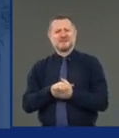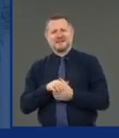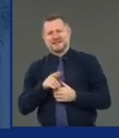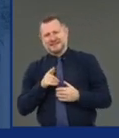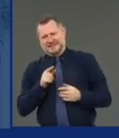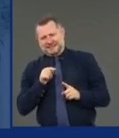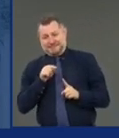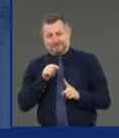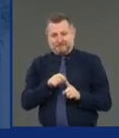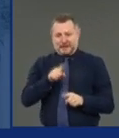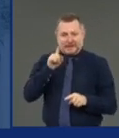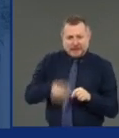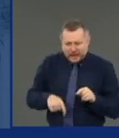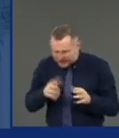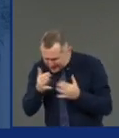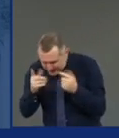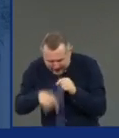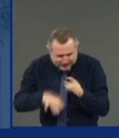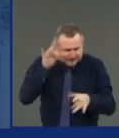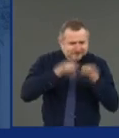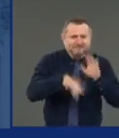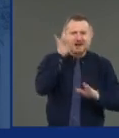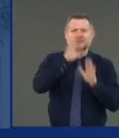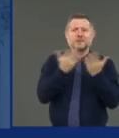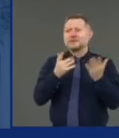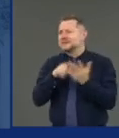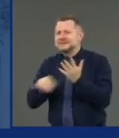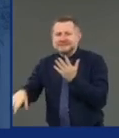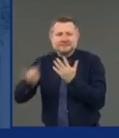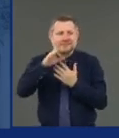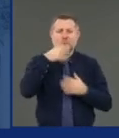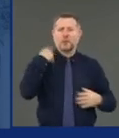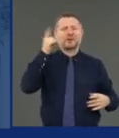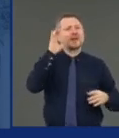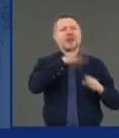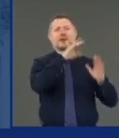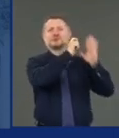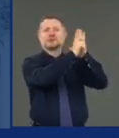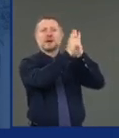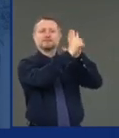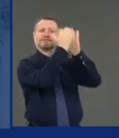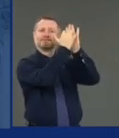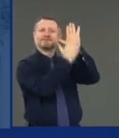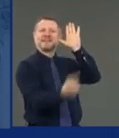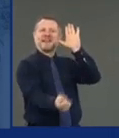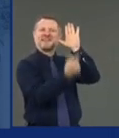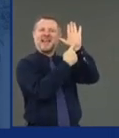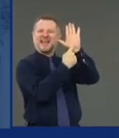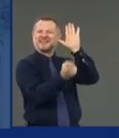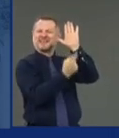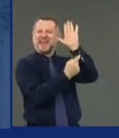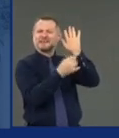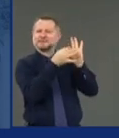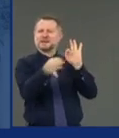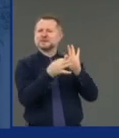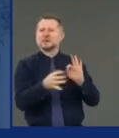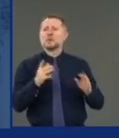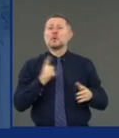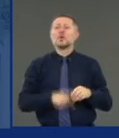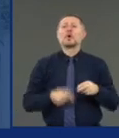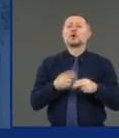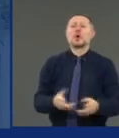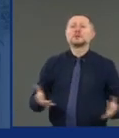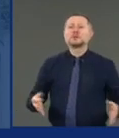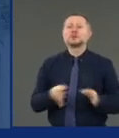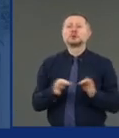Washington hasn't written regulations for called doing the right thing. There's still a right thing in life.